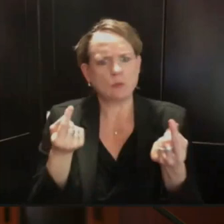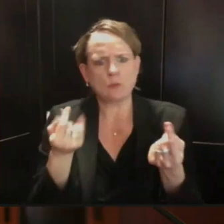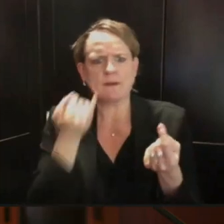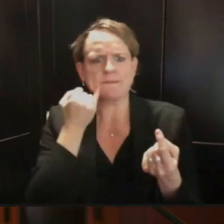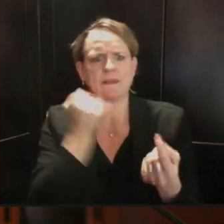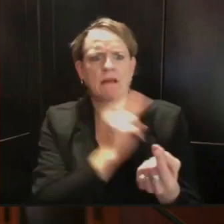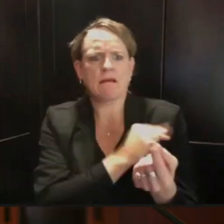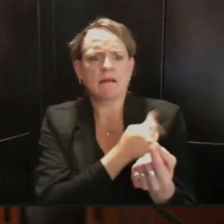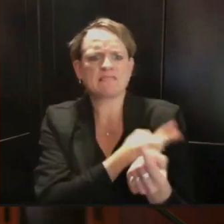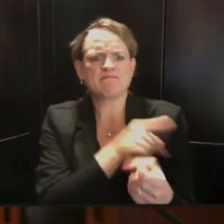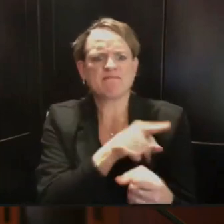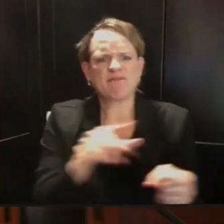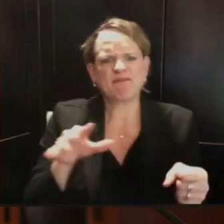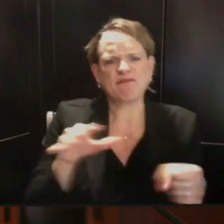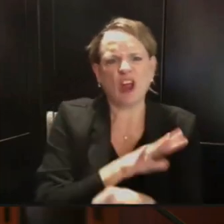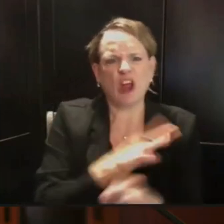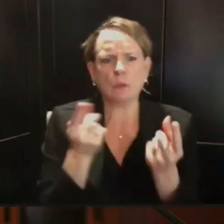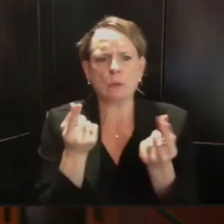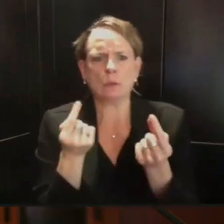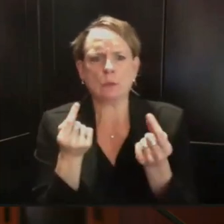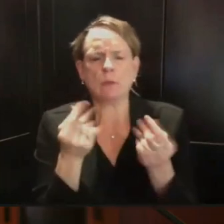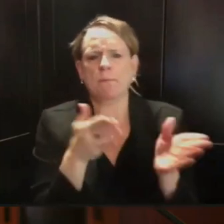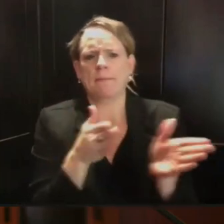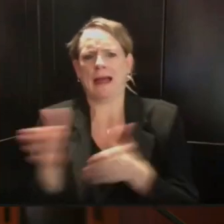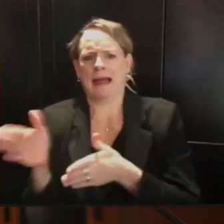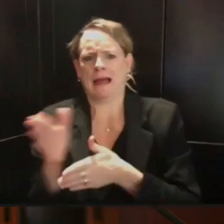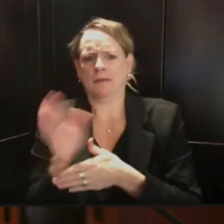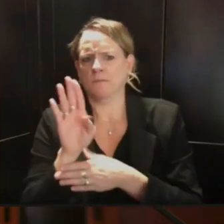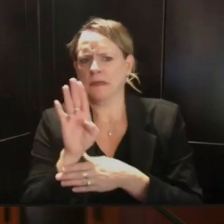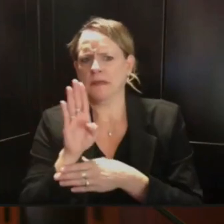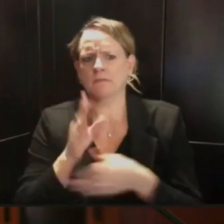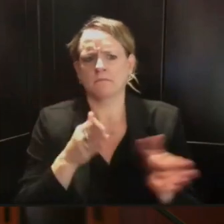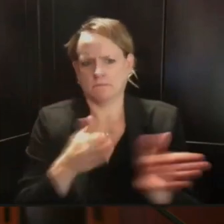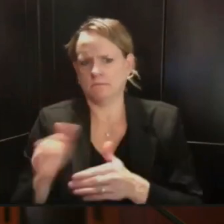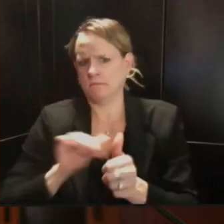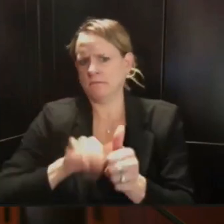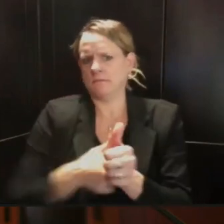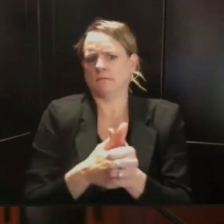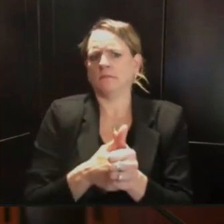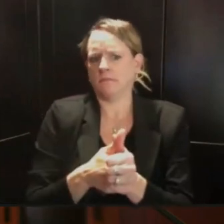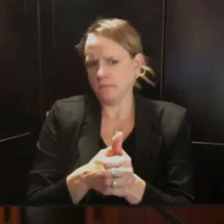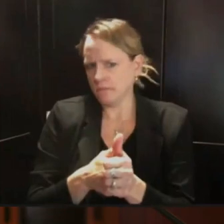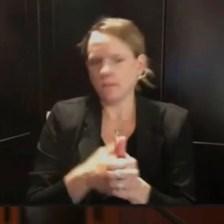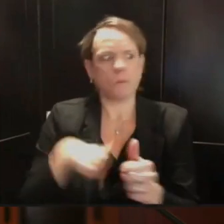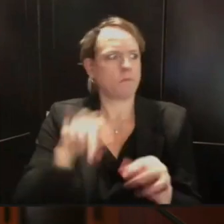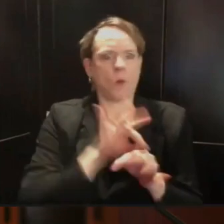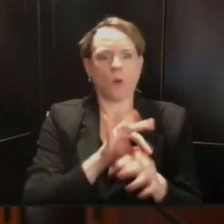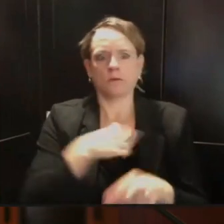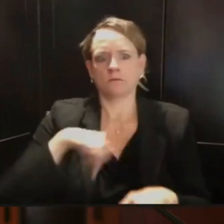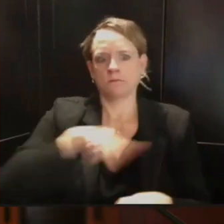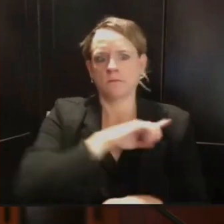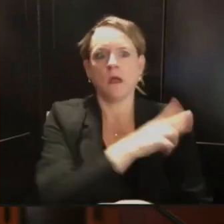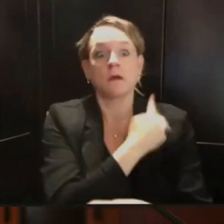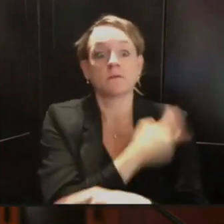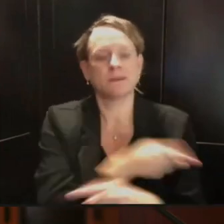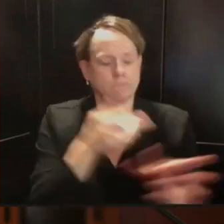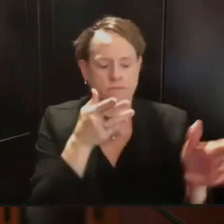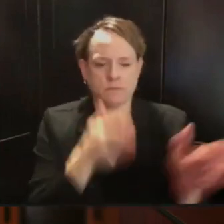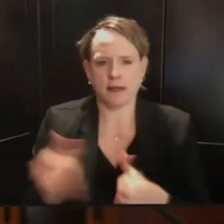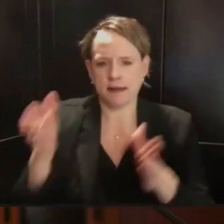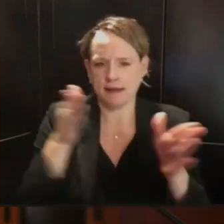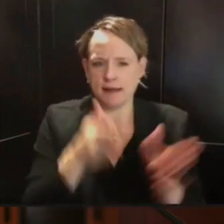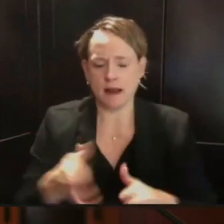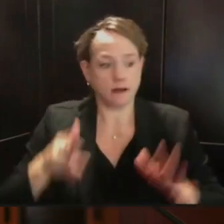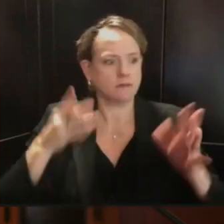what surge planning and surge capacity is about in its most extreme form, right? The hospitals within their